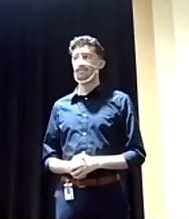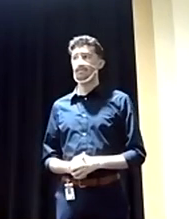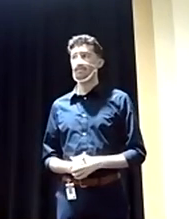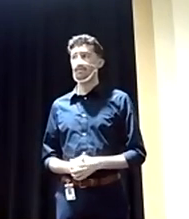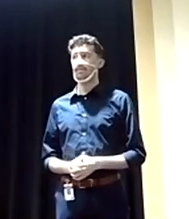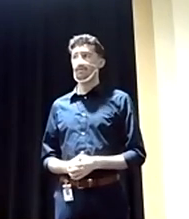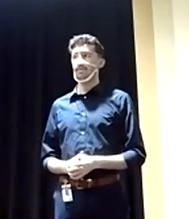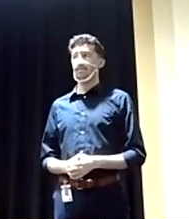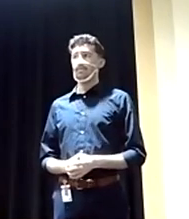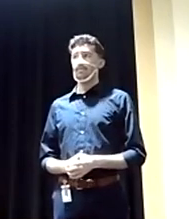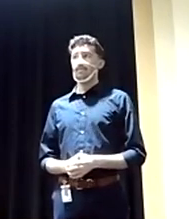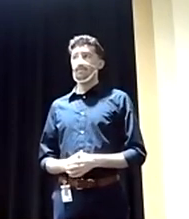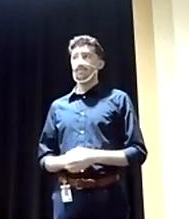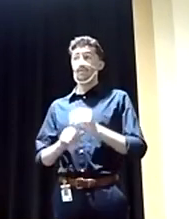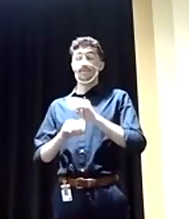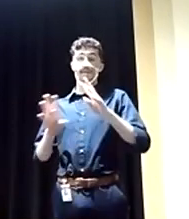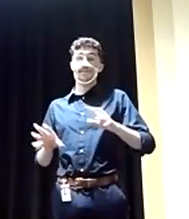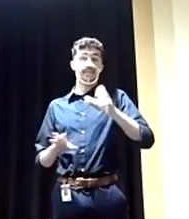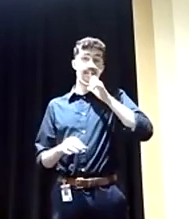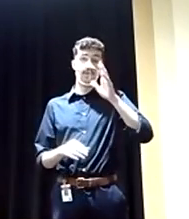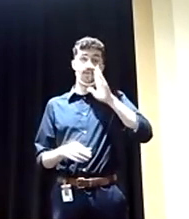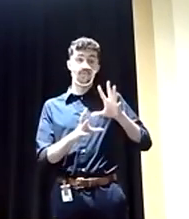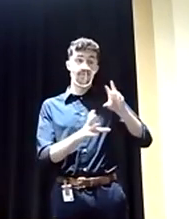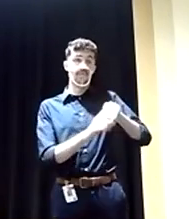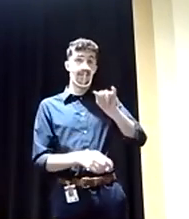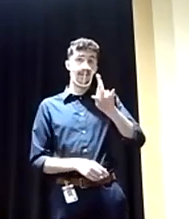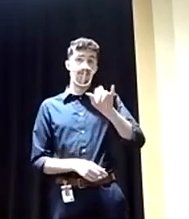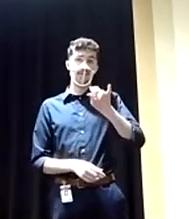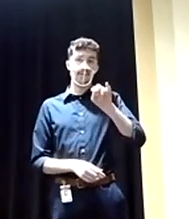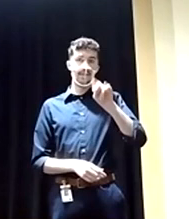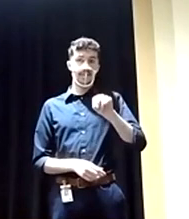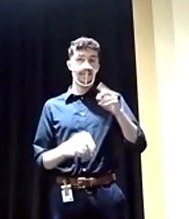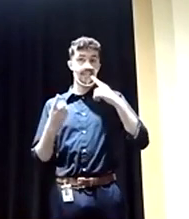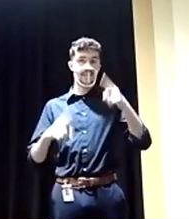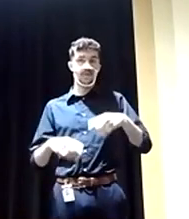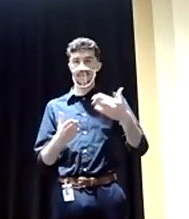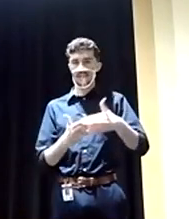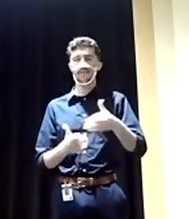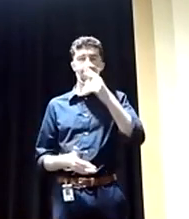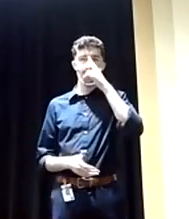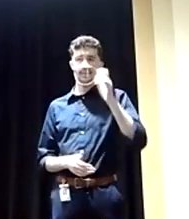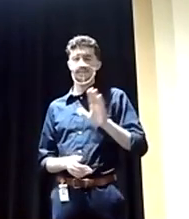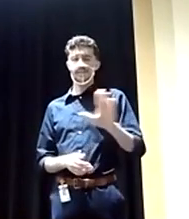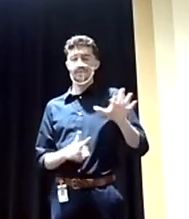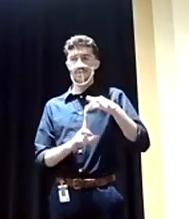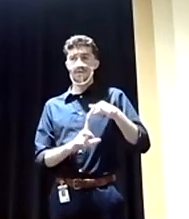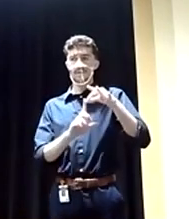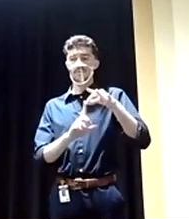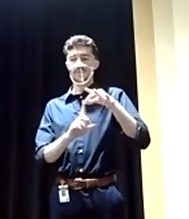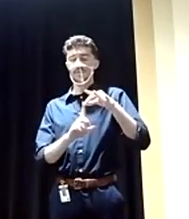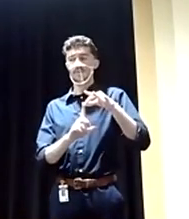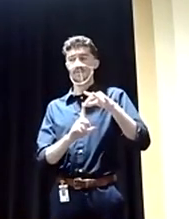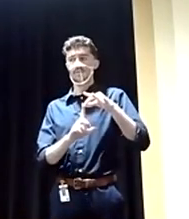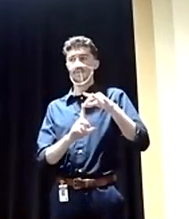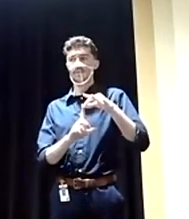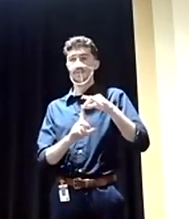Well, obviously not going back into the Iran deal, seeing as they only have an option of where they want to get